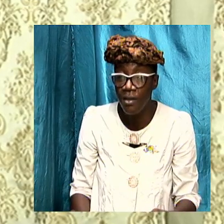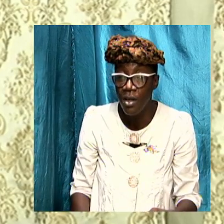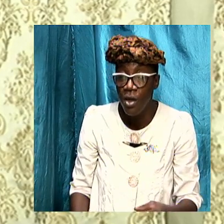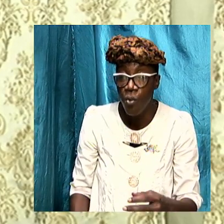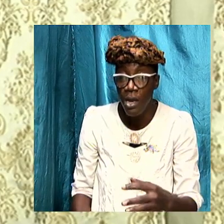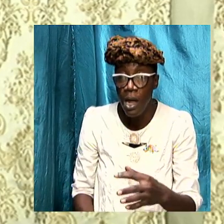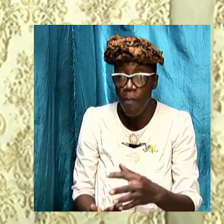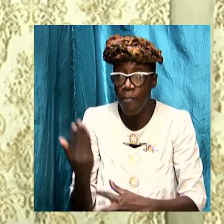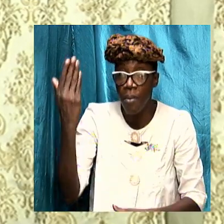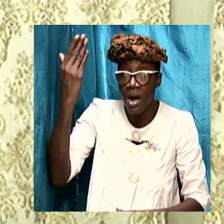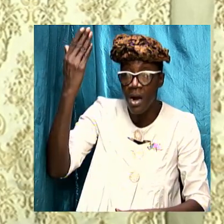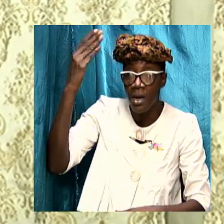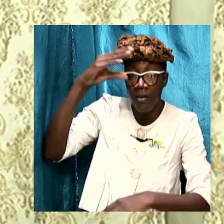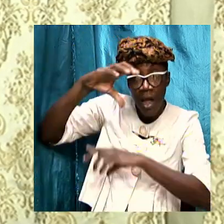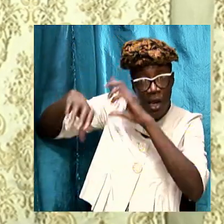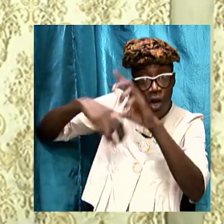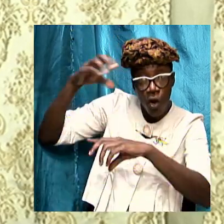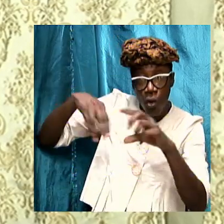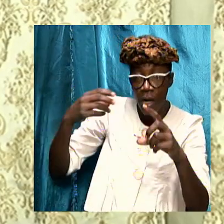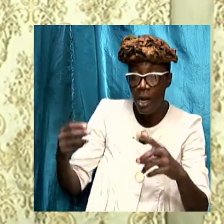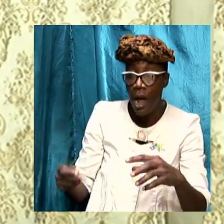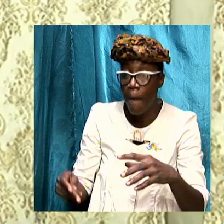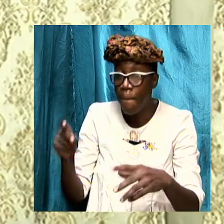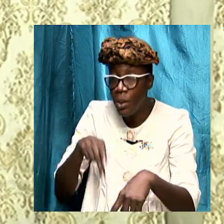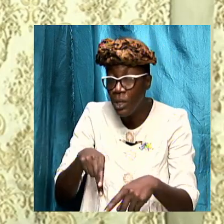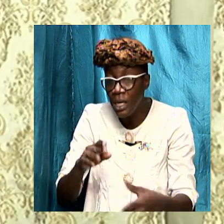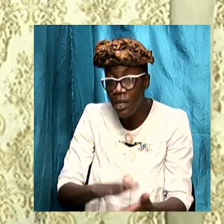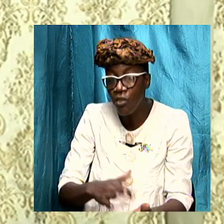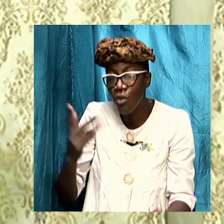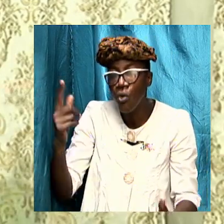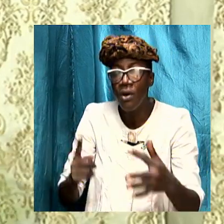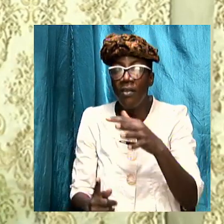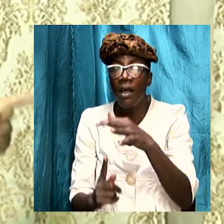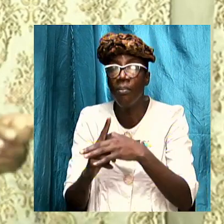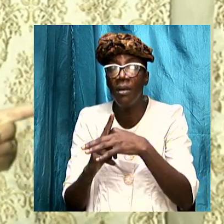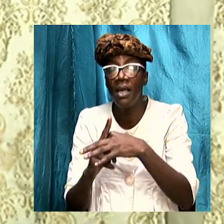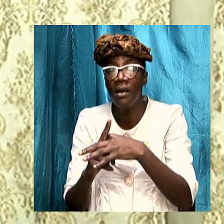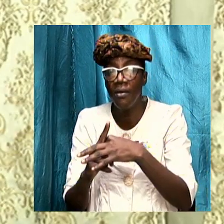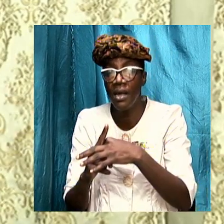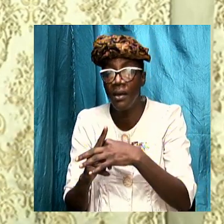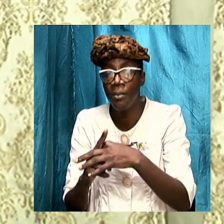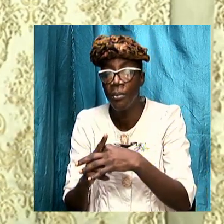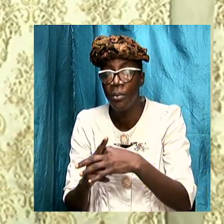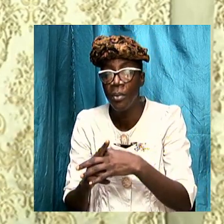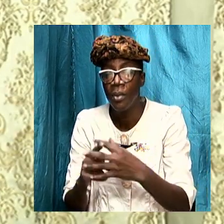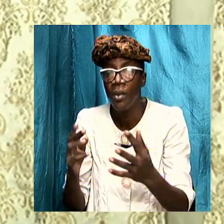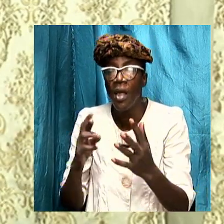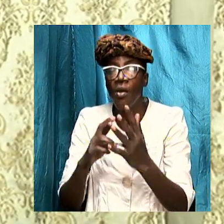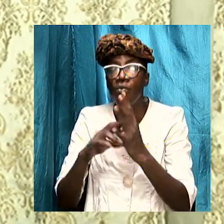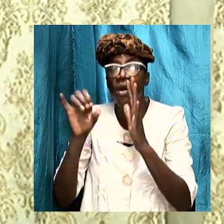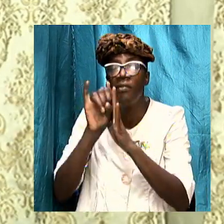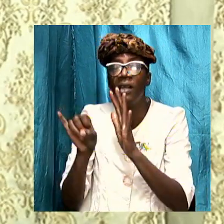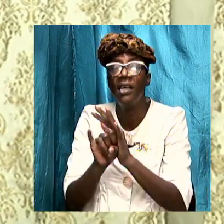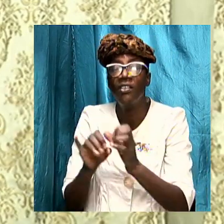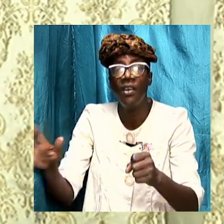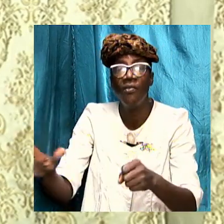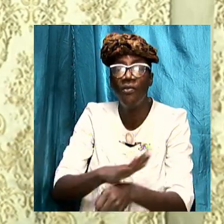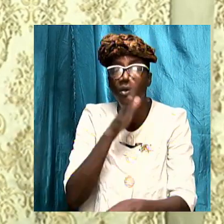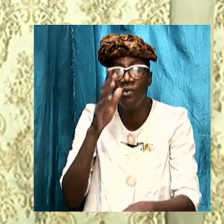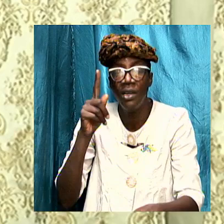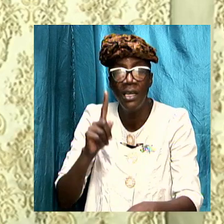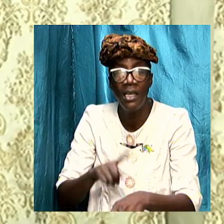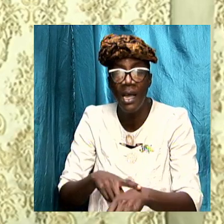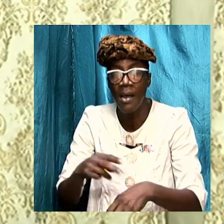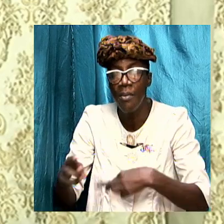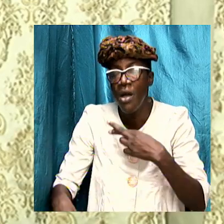in his glorious appearing hence revelation will be fulfilled this is a time of